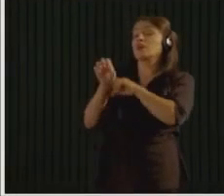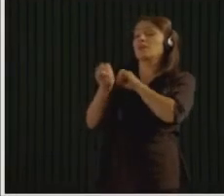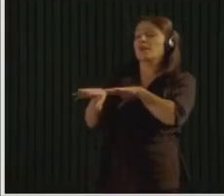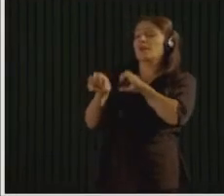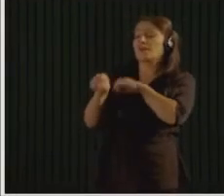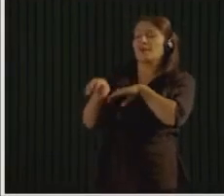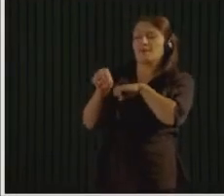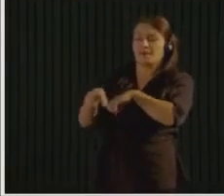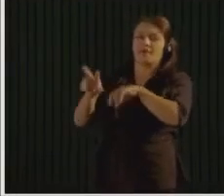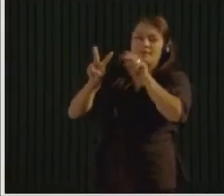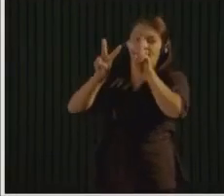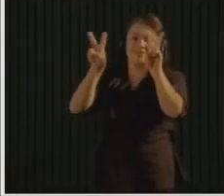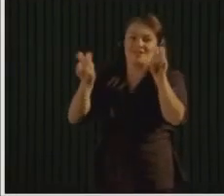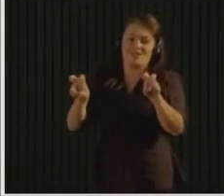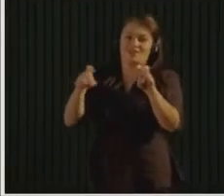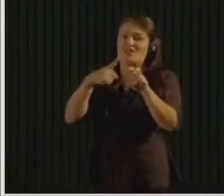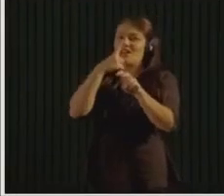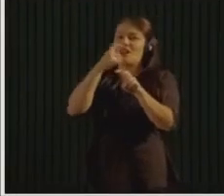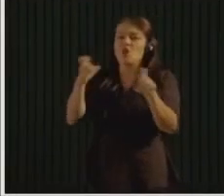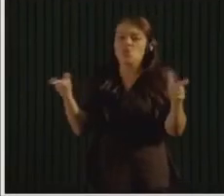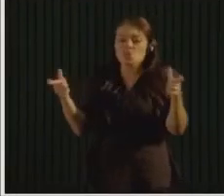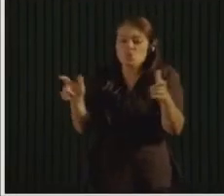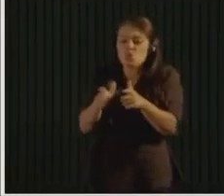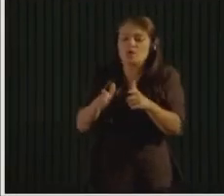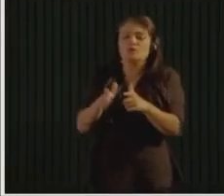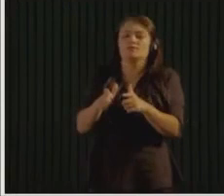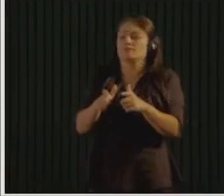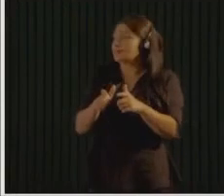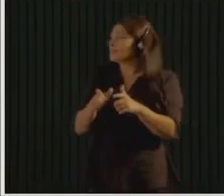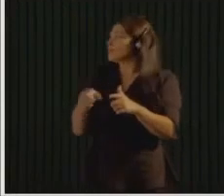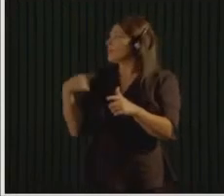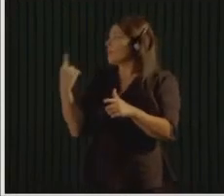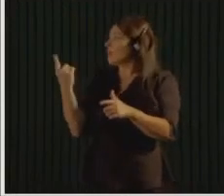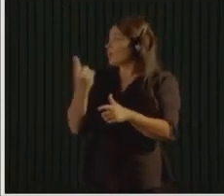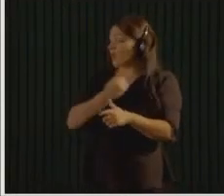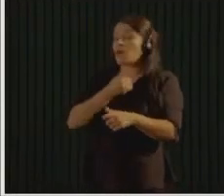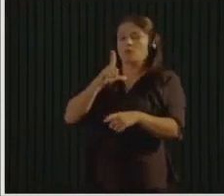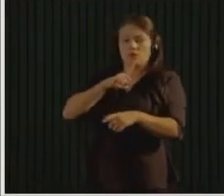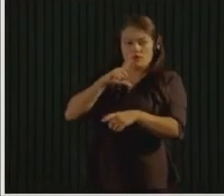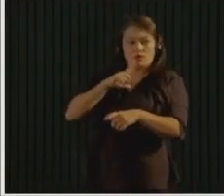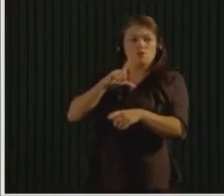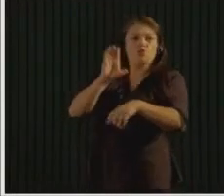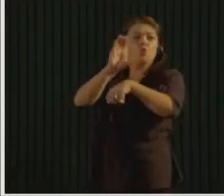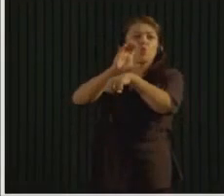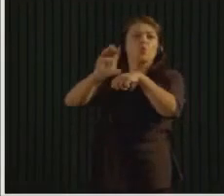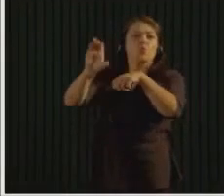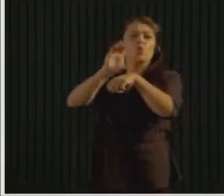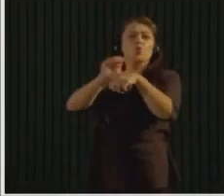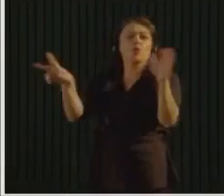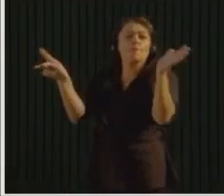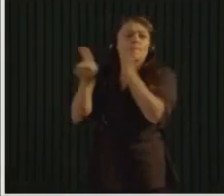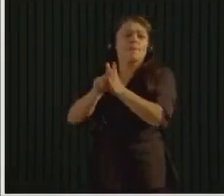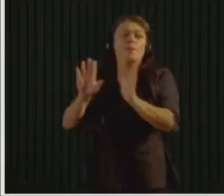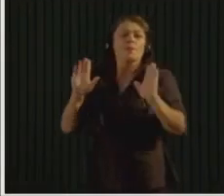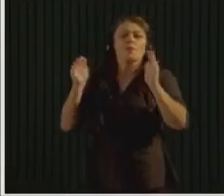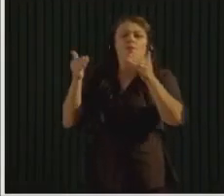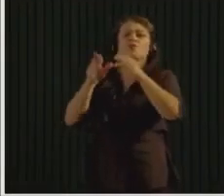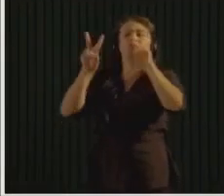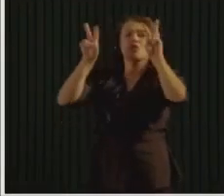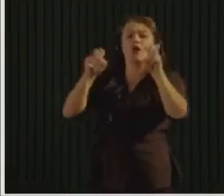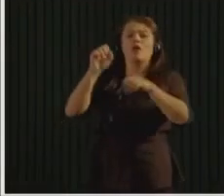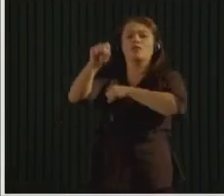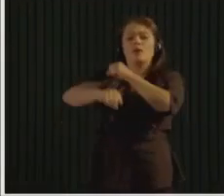And we offer a Zero Waste Training program every year, and in the last two years, we have offered that online.